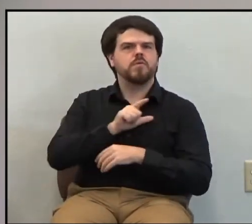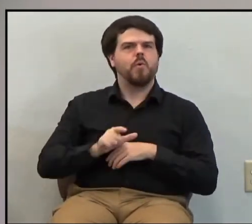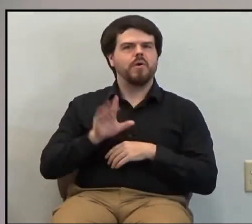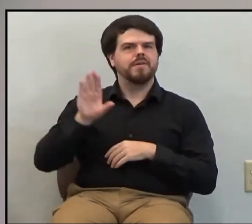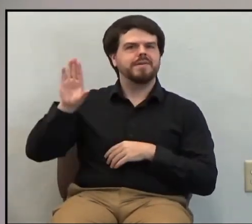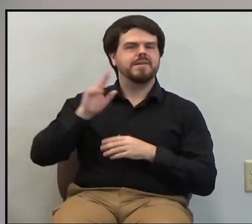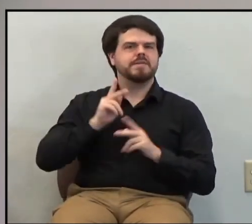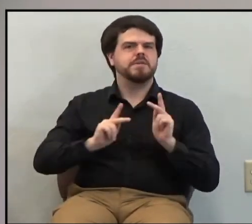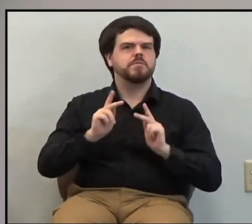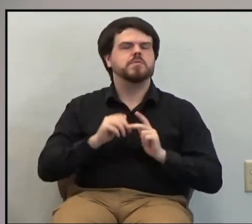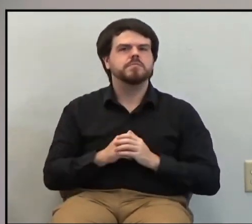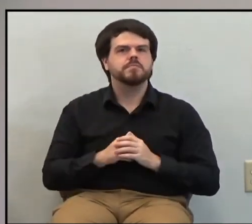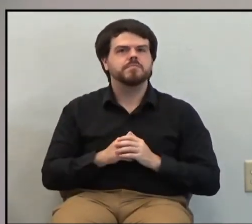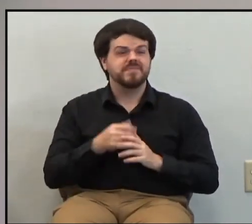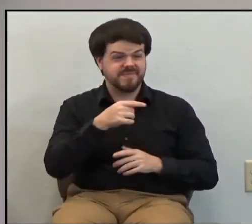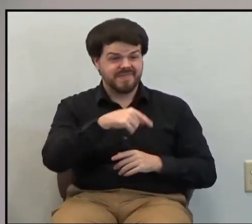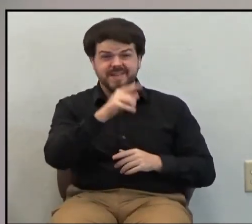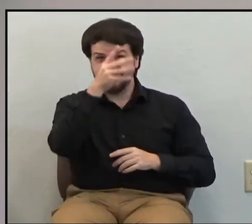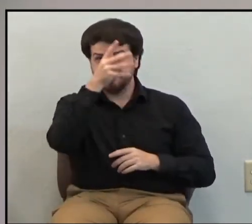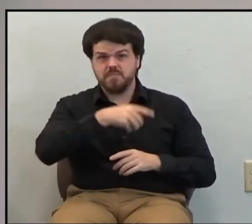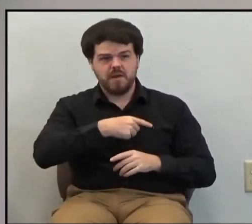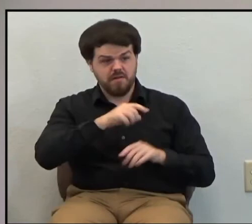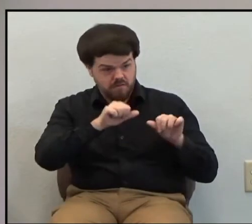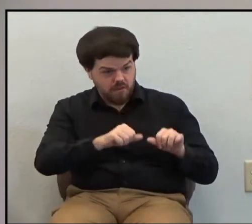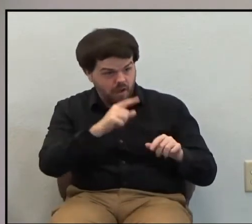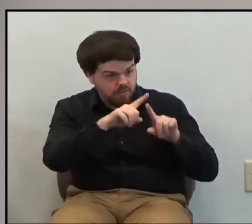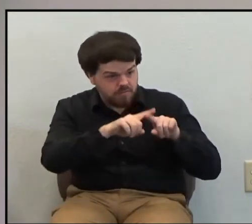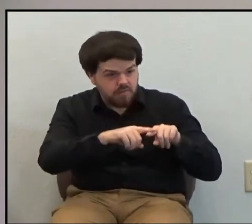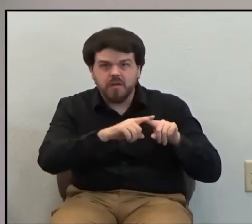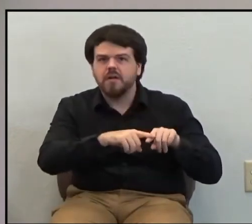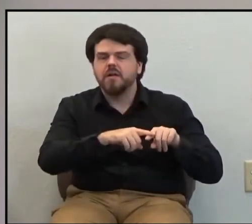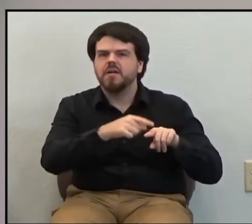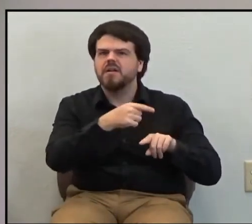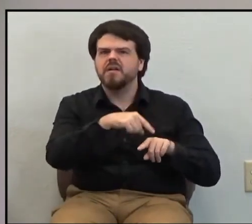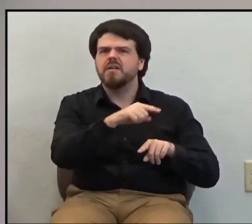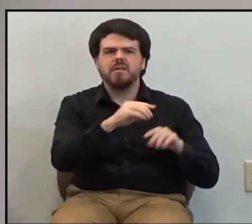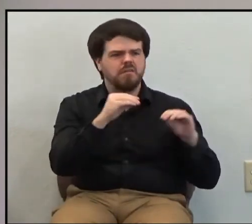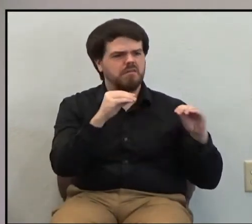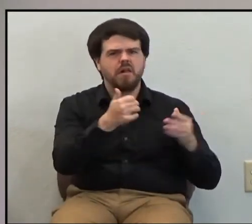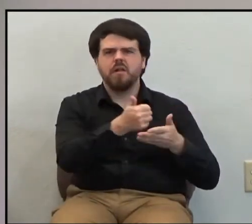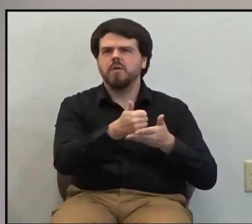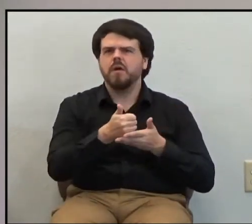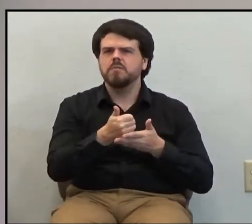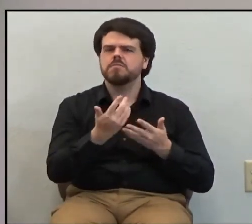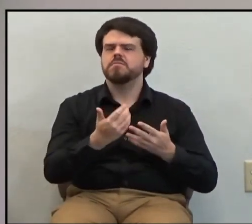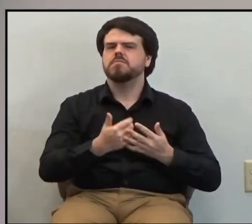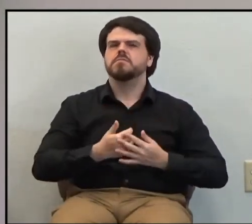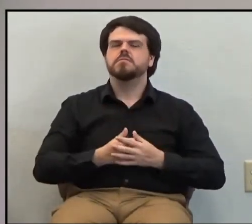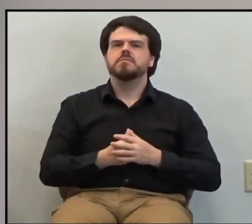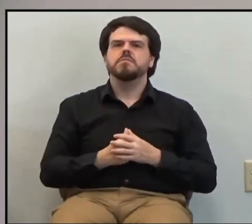None of these men whom Paul thought he could count on would help, however.